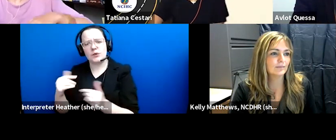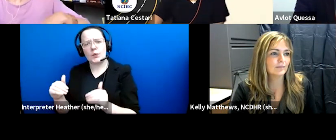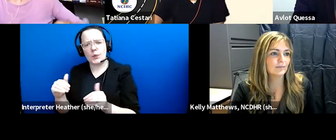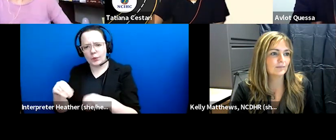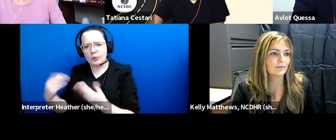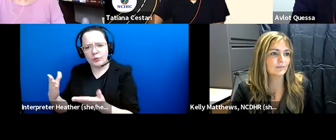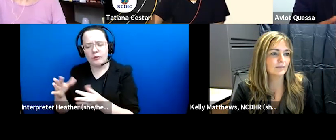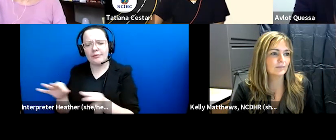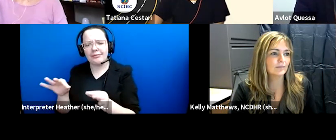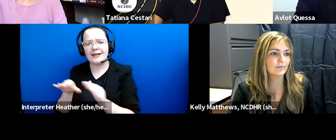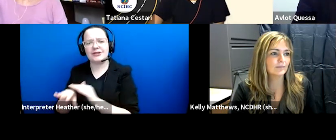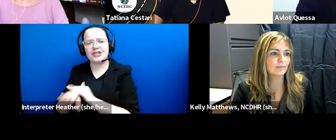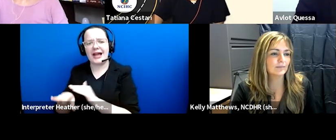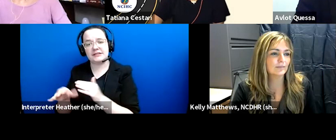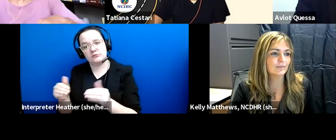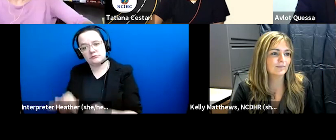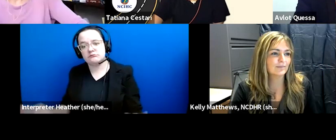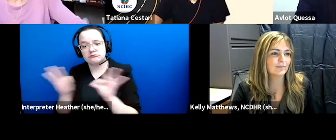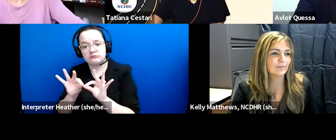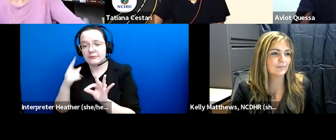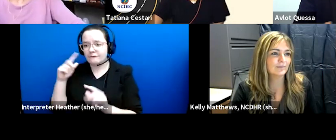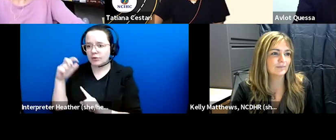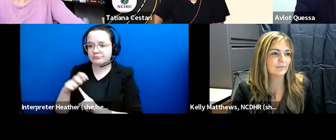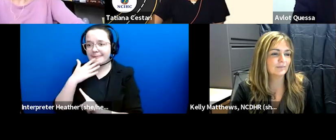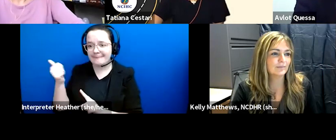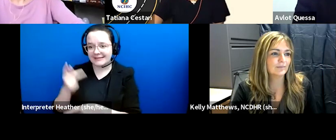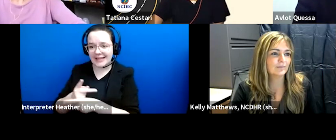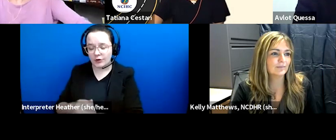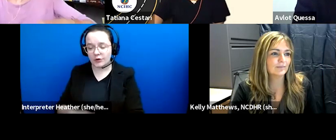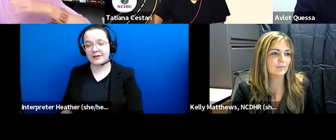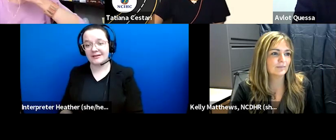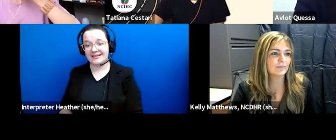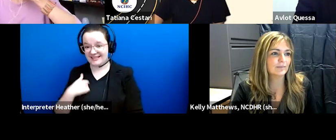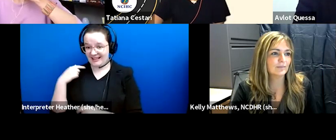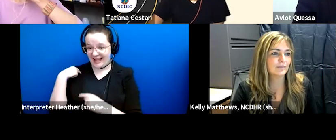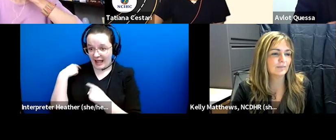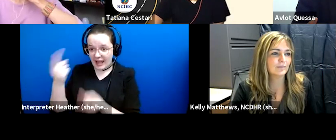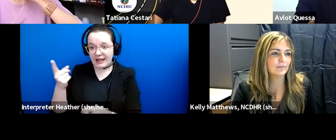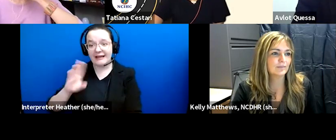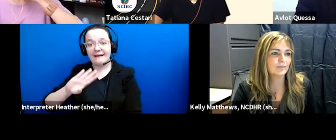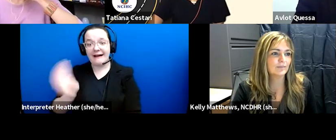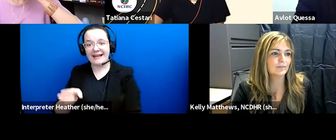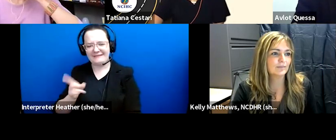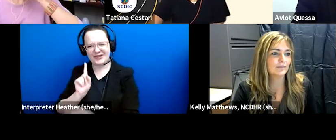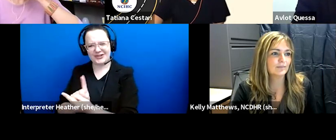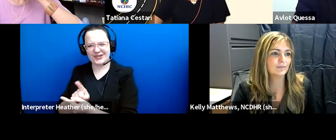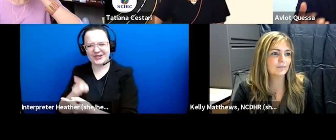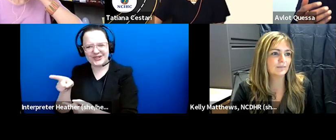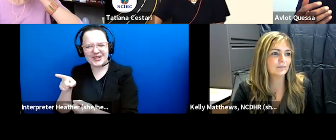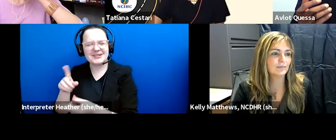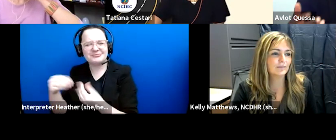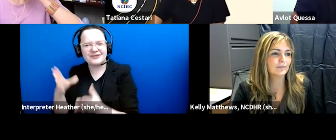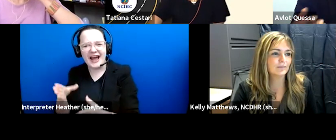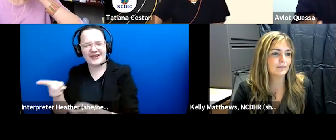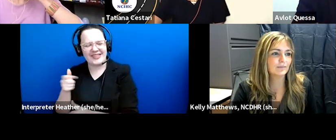if you want to deliver the best care possible i never encountered a provider who's not well intended who